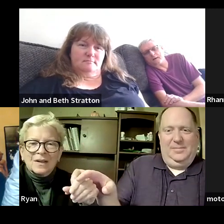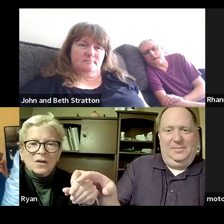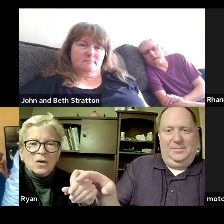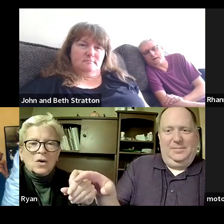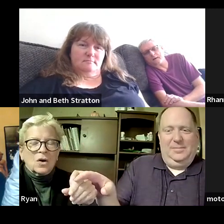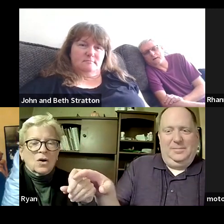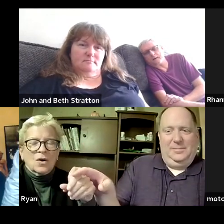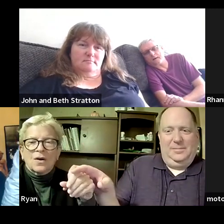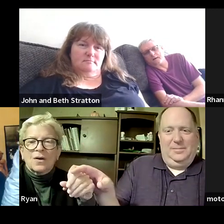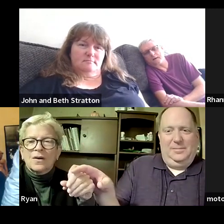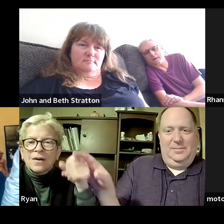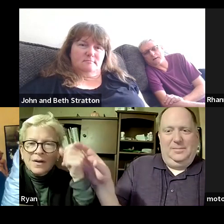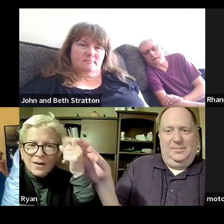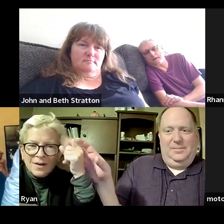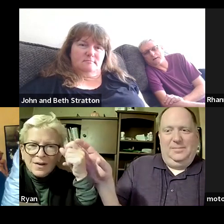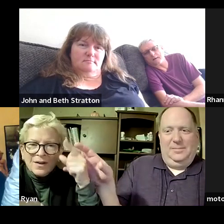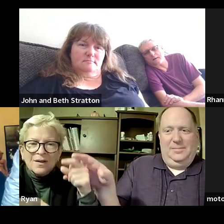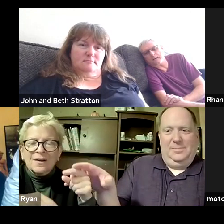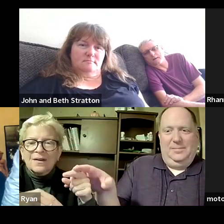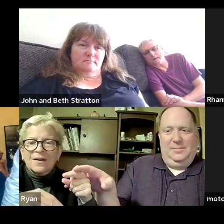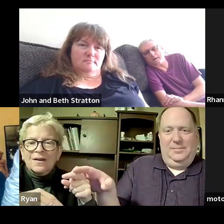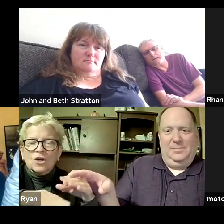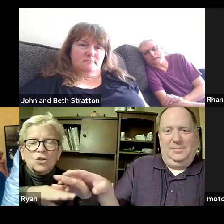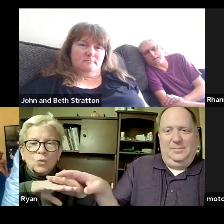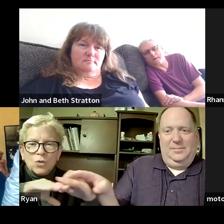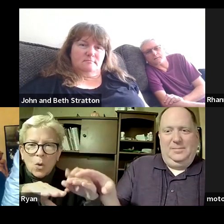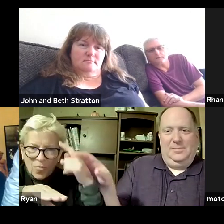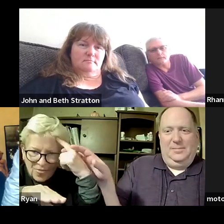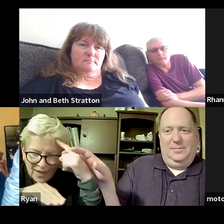as an object a project or a task